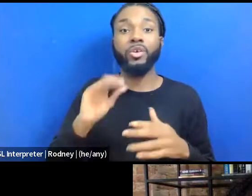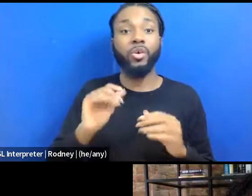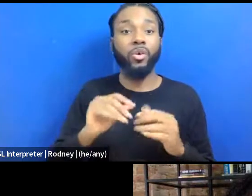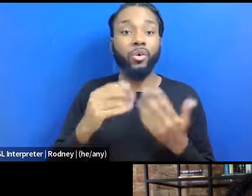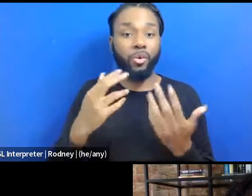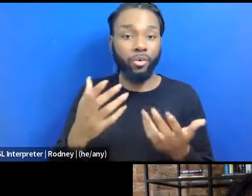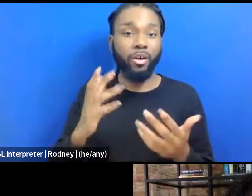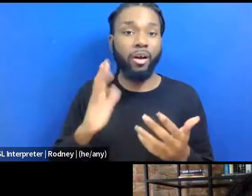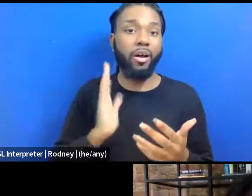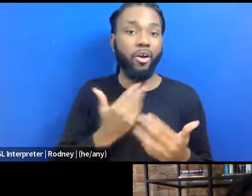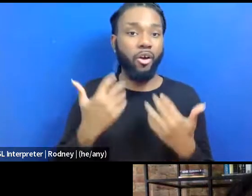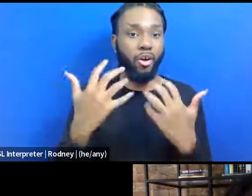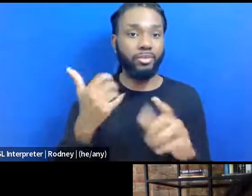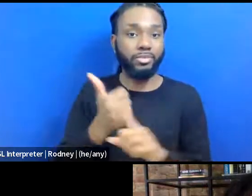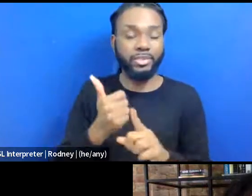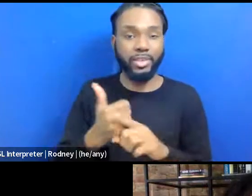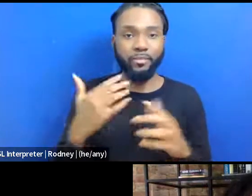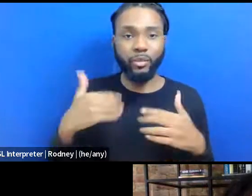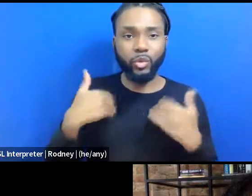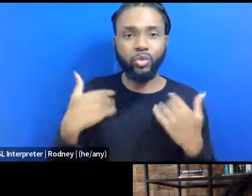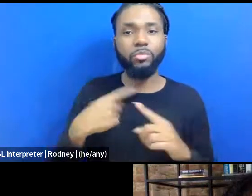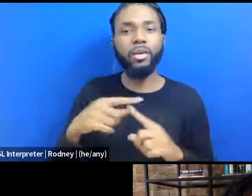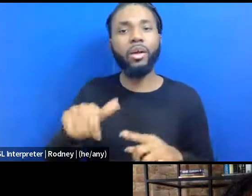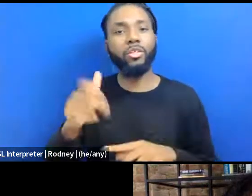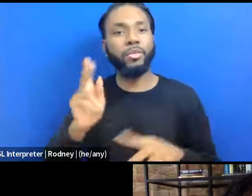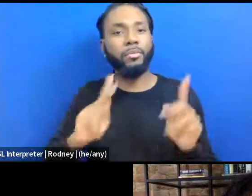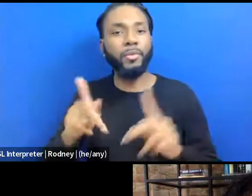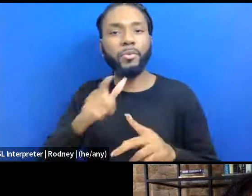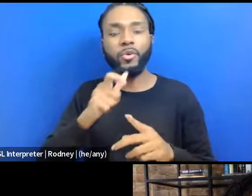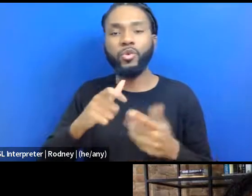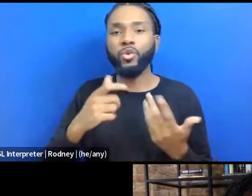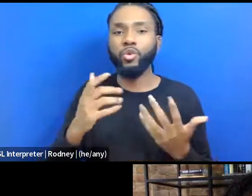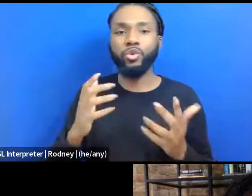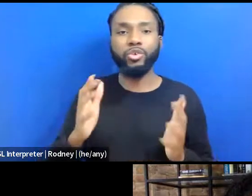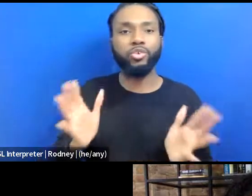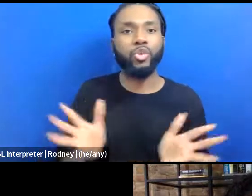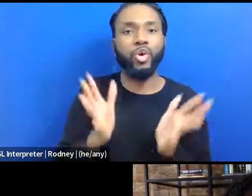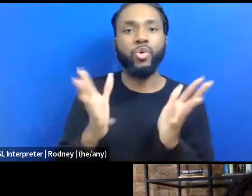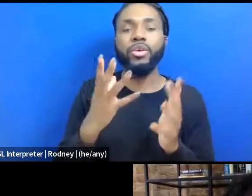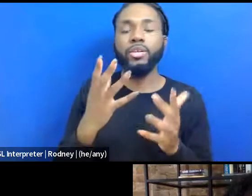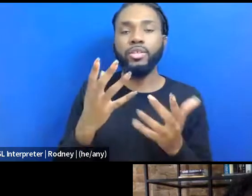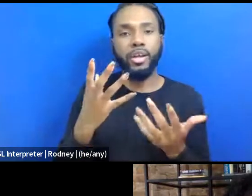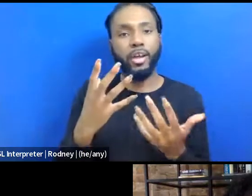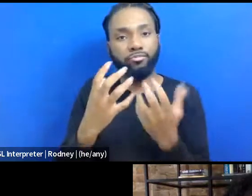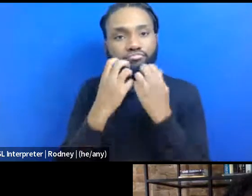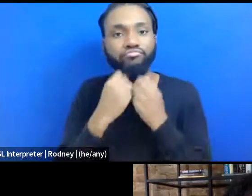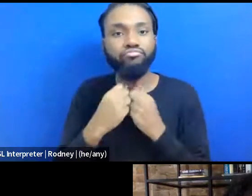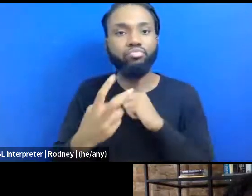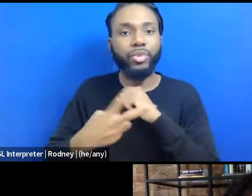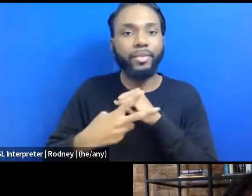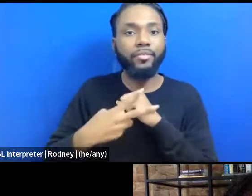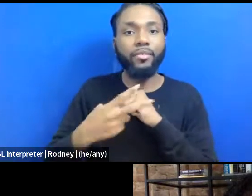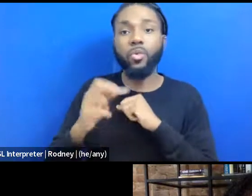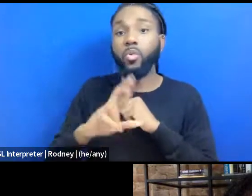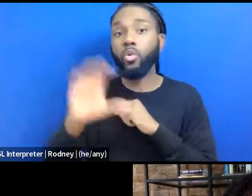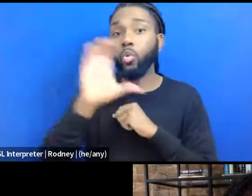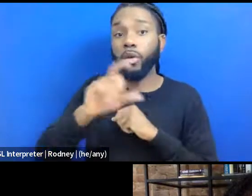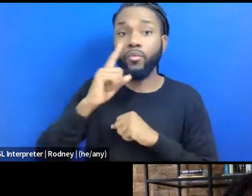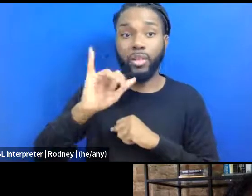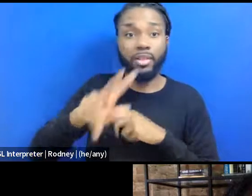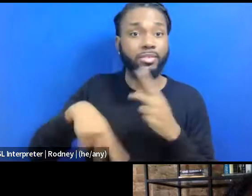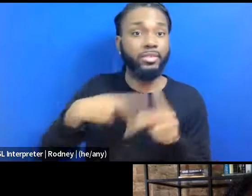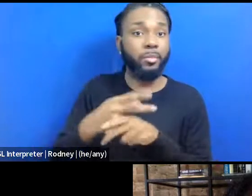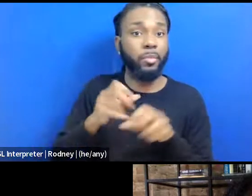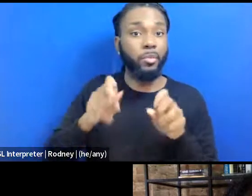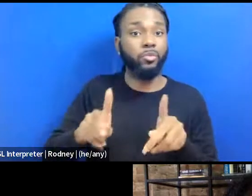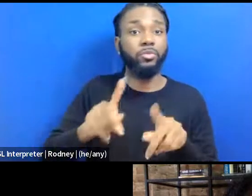youth and other people that are encouraged and informed through preservations or are looking for those opportunities. But when I've looked